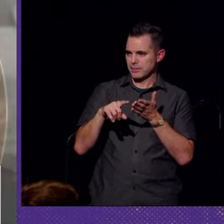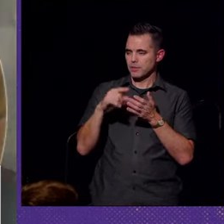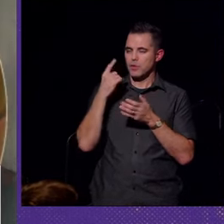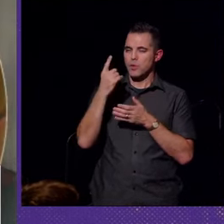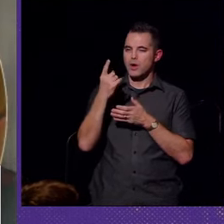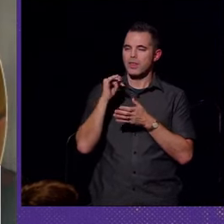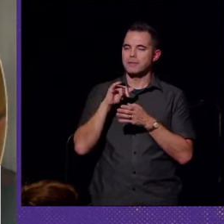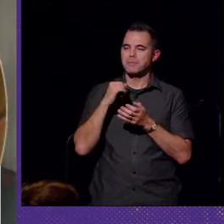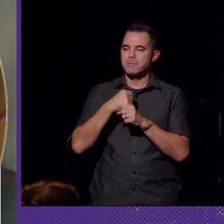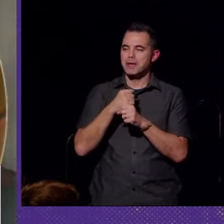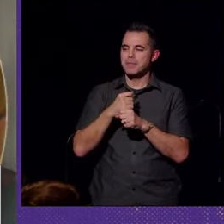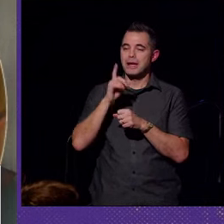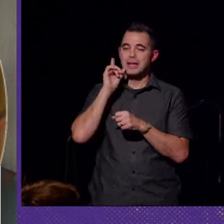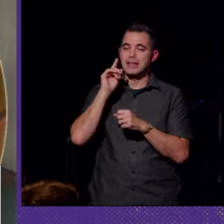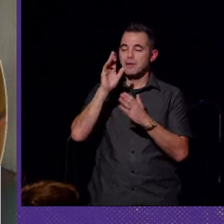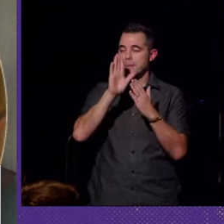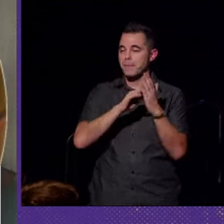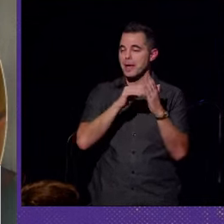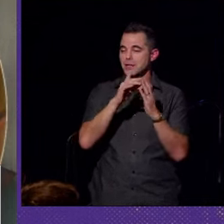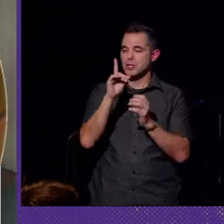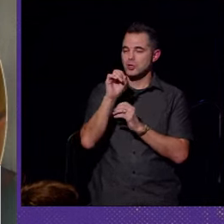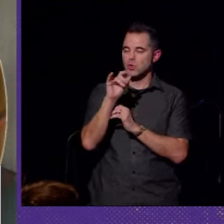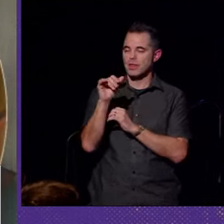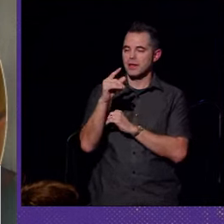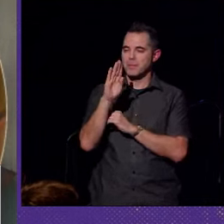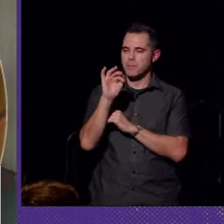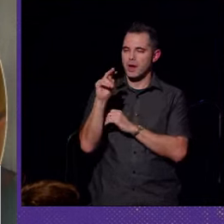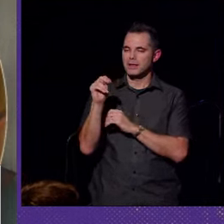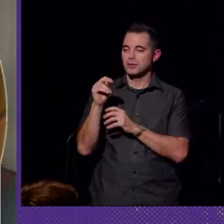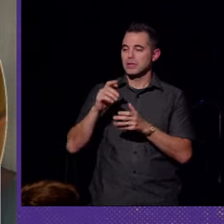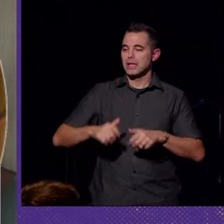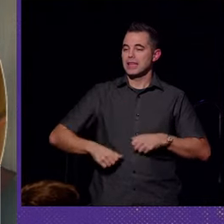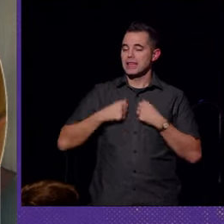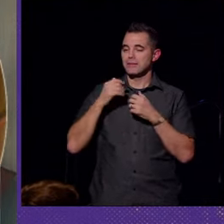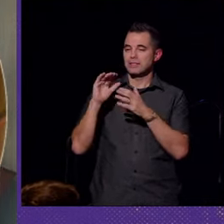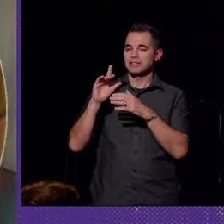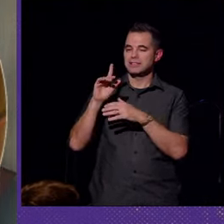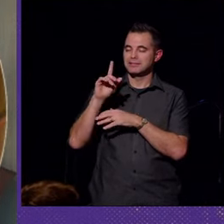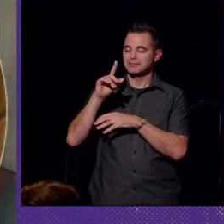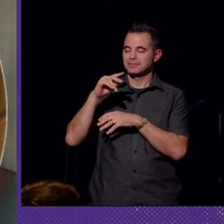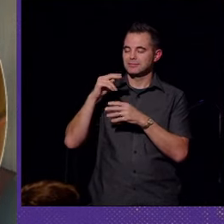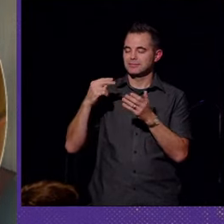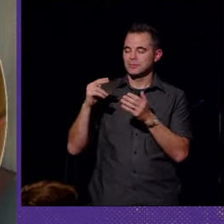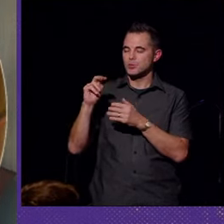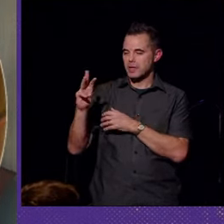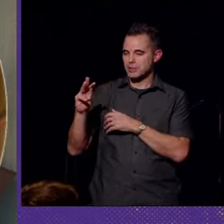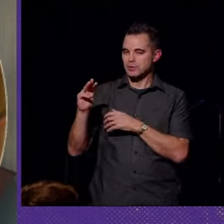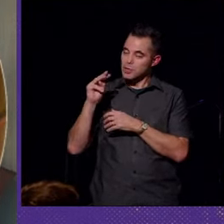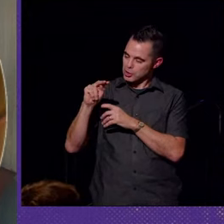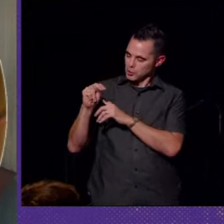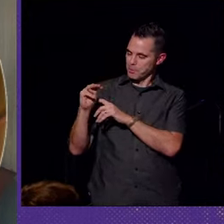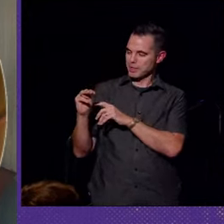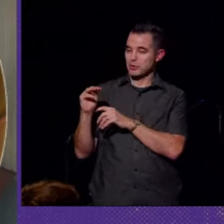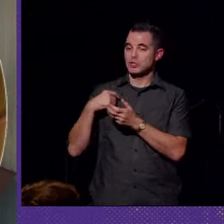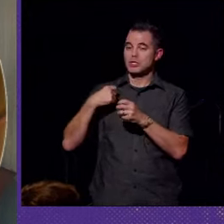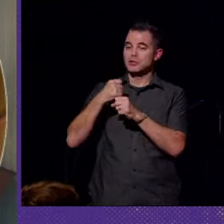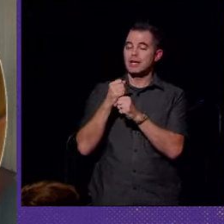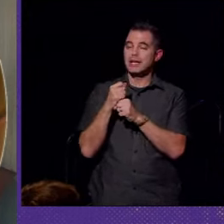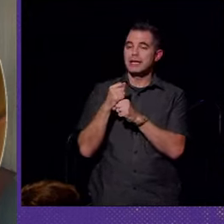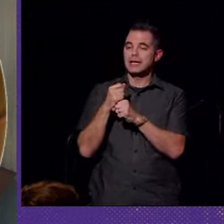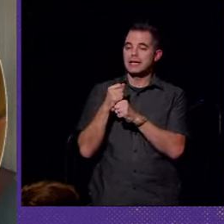the one that was made by deaf painter Dorothy Brett, who lived in Taos, New Mexico. She created